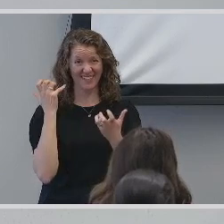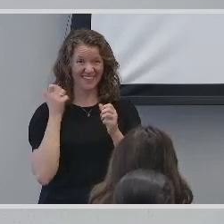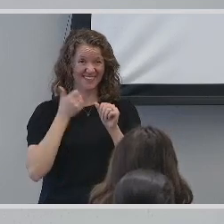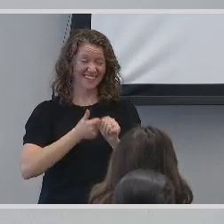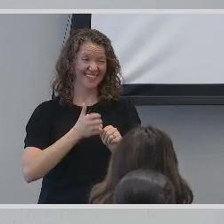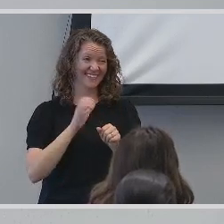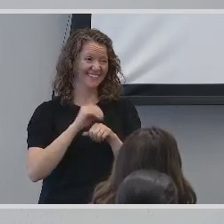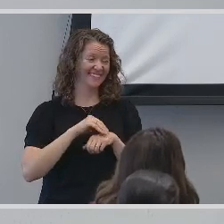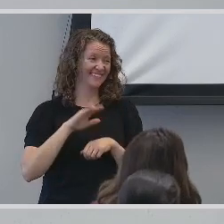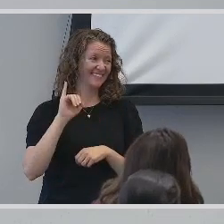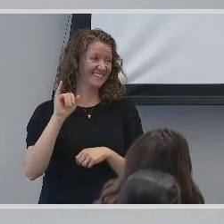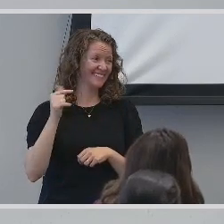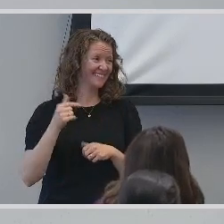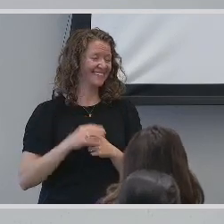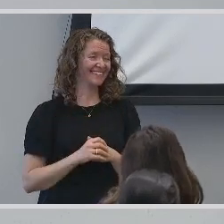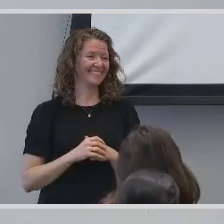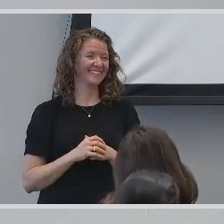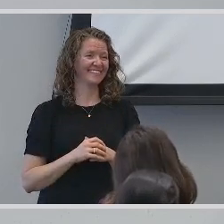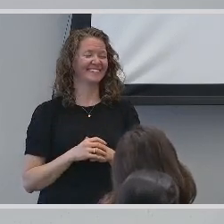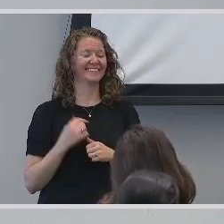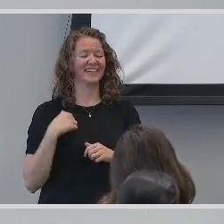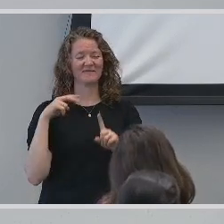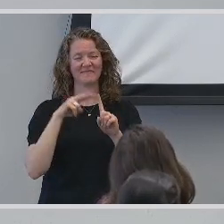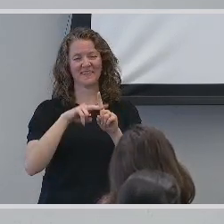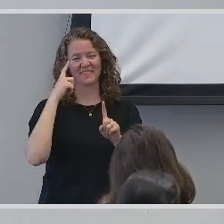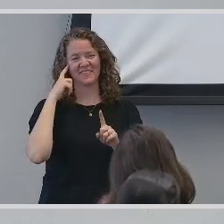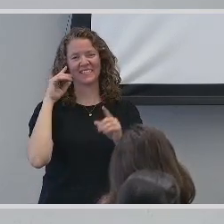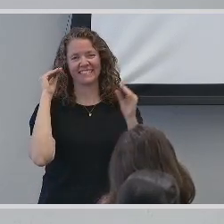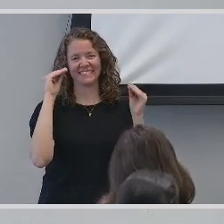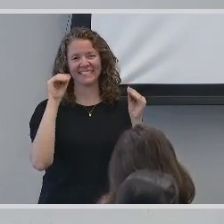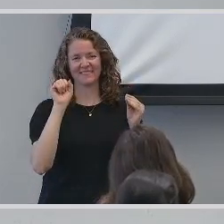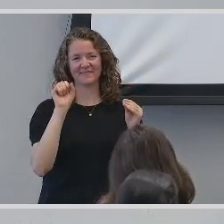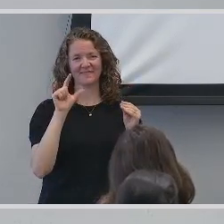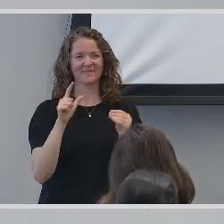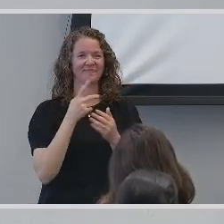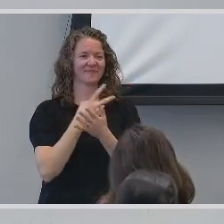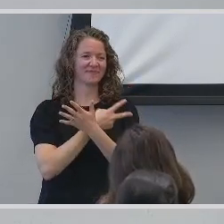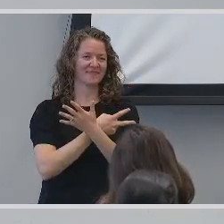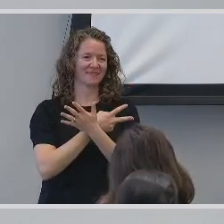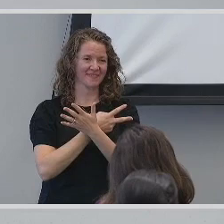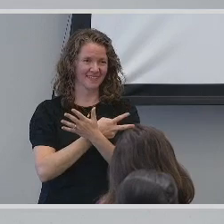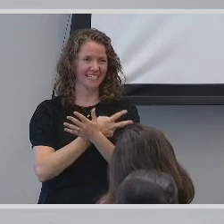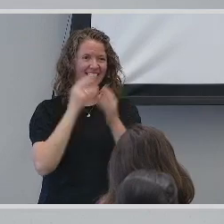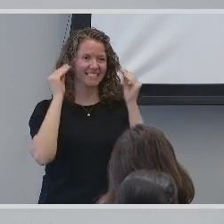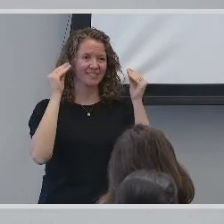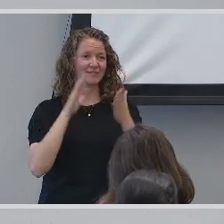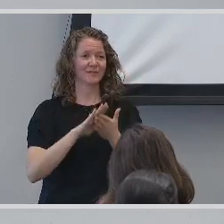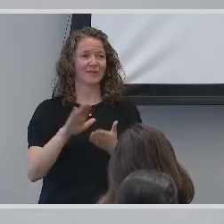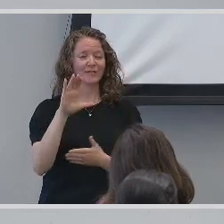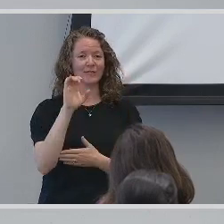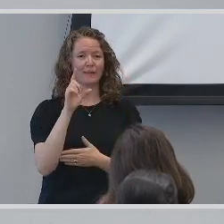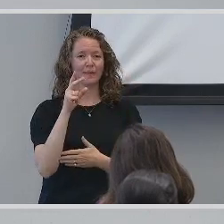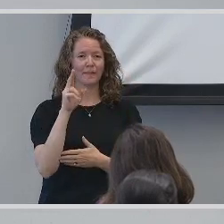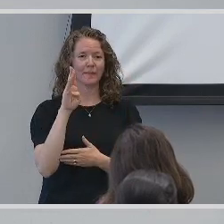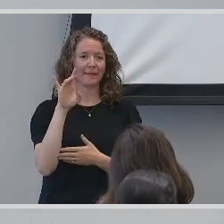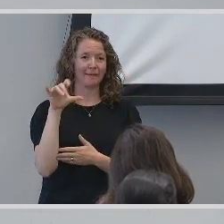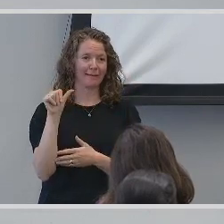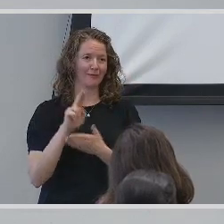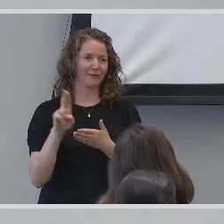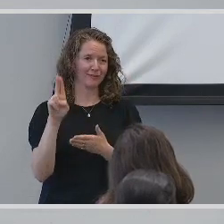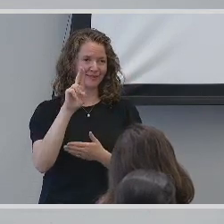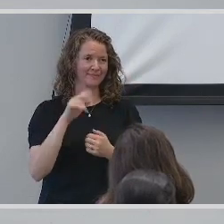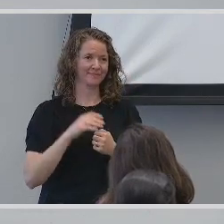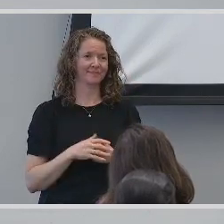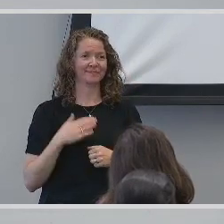I applied to the Teaching American Sign Language Master's program at Teachers College, Columbia University. My